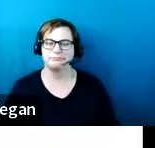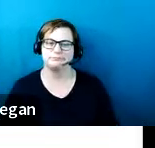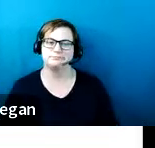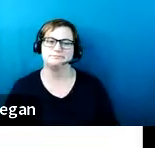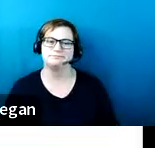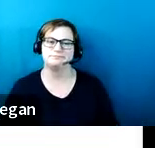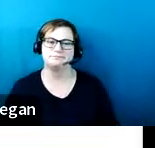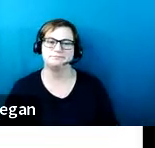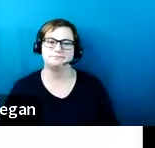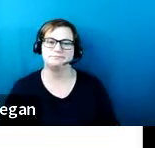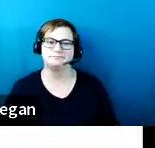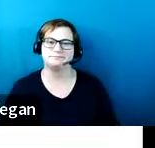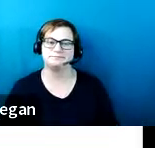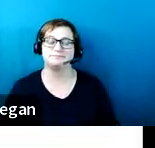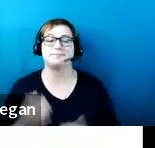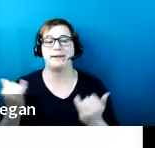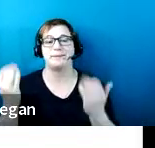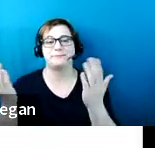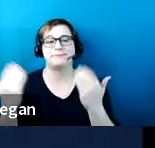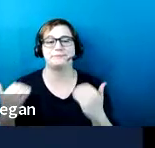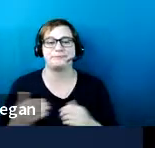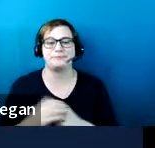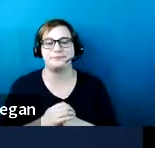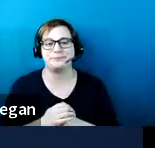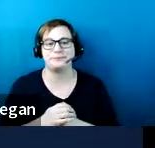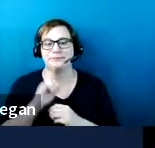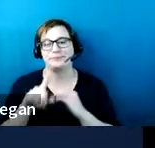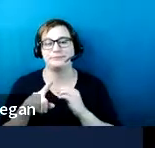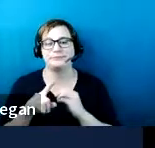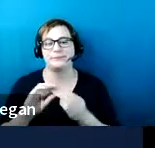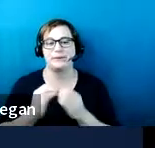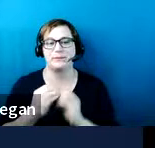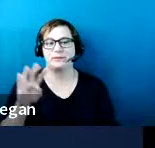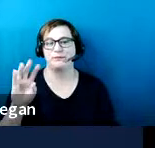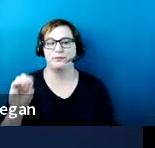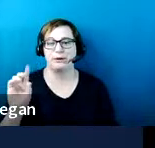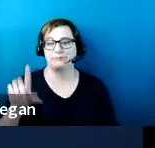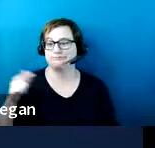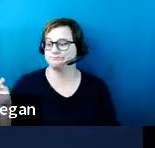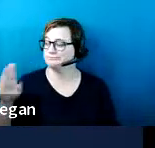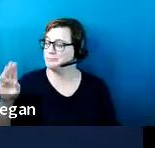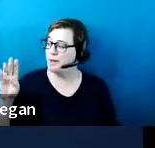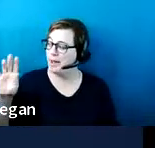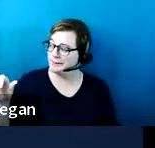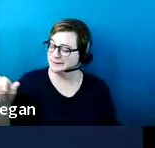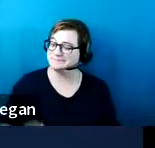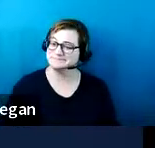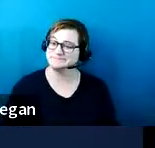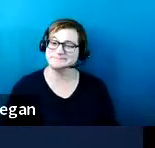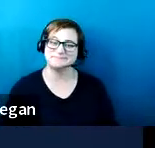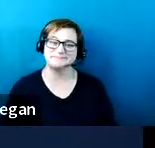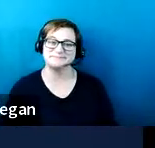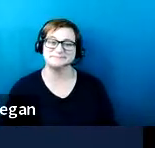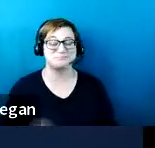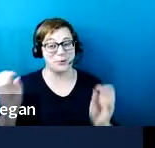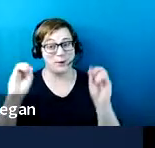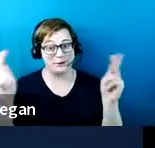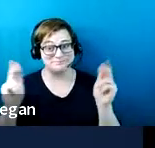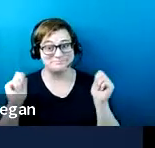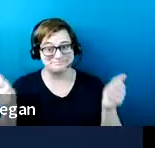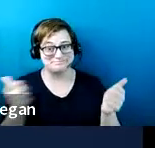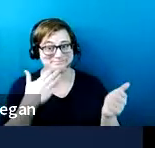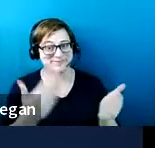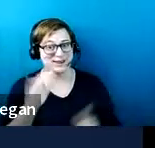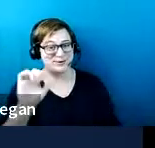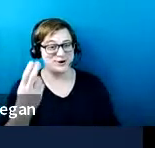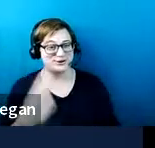So now we are going to move on to slide 40 and pass this back to Bobby. Okay. All right. Thanks, Josh.